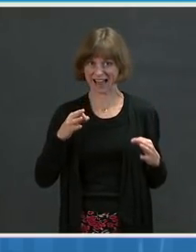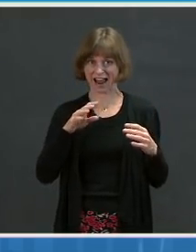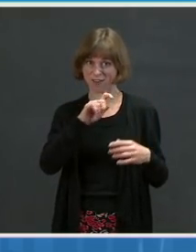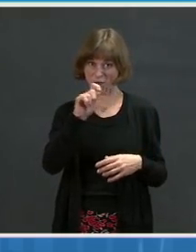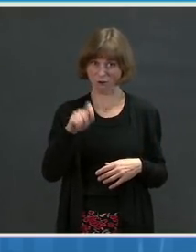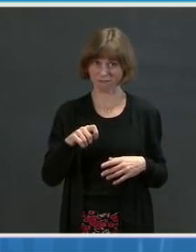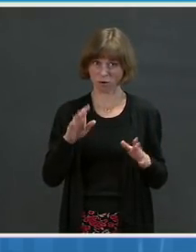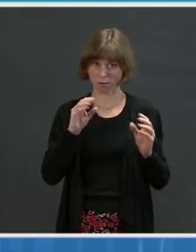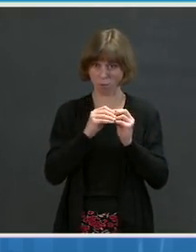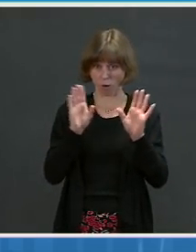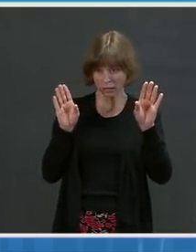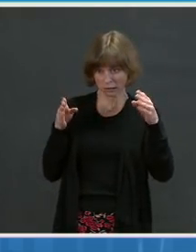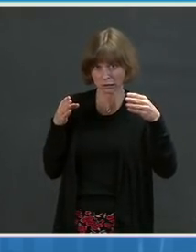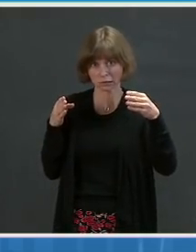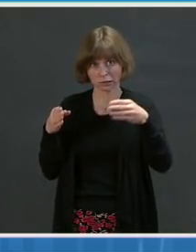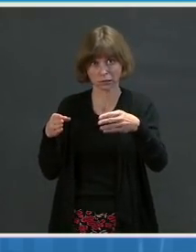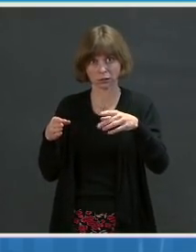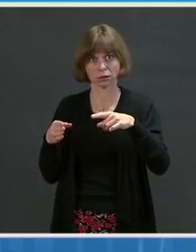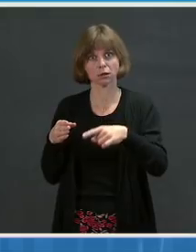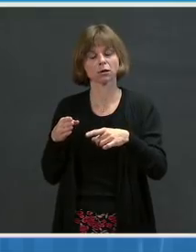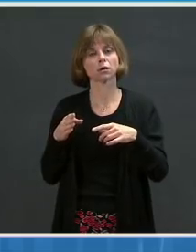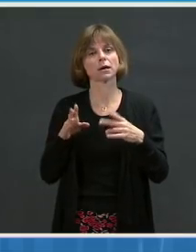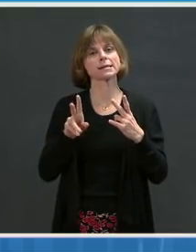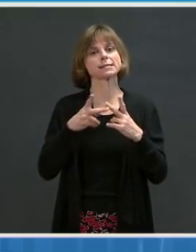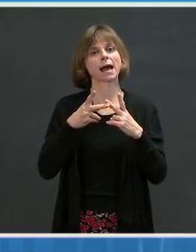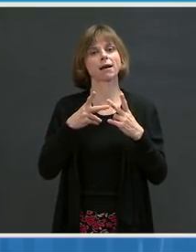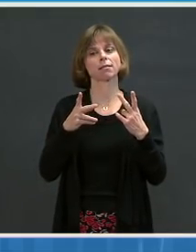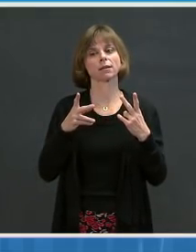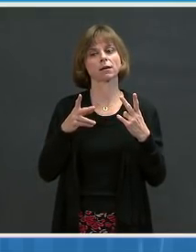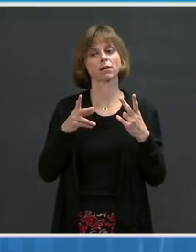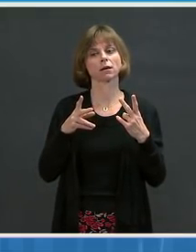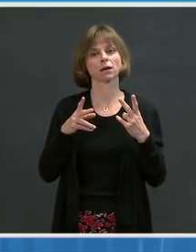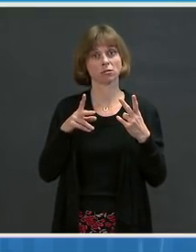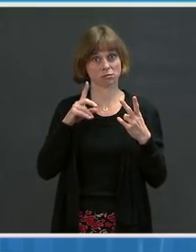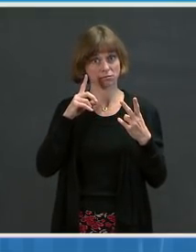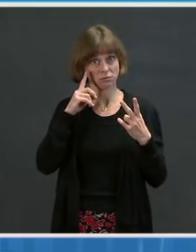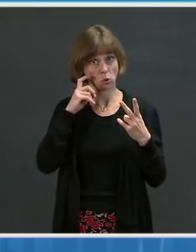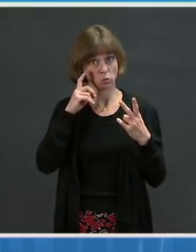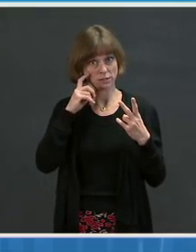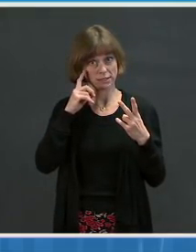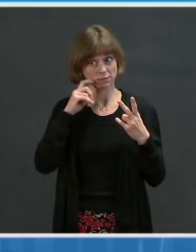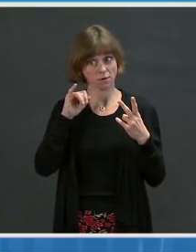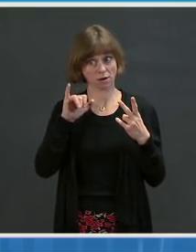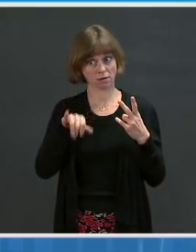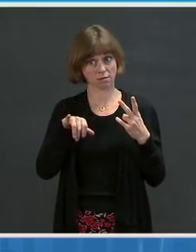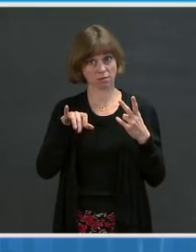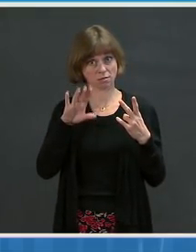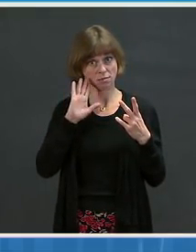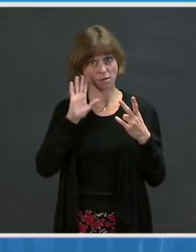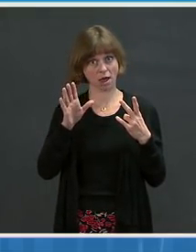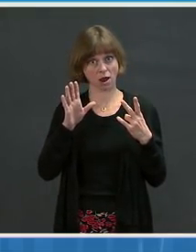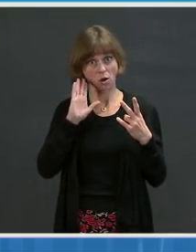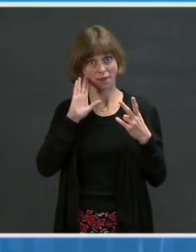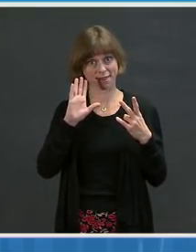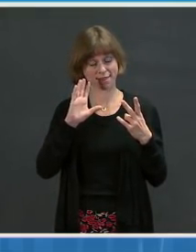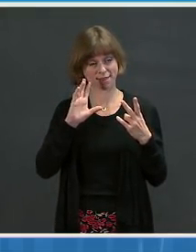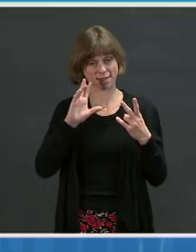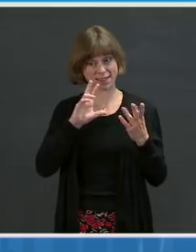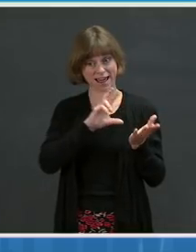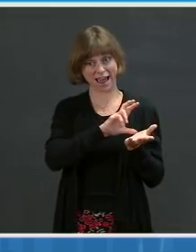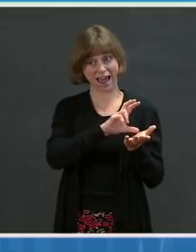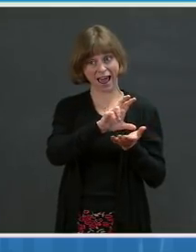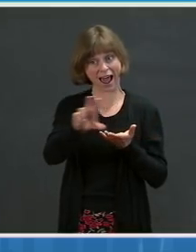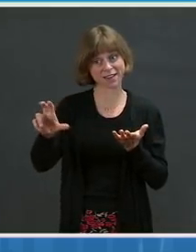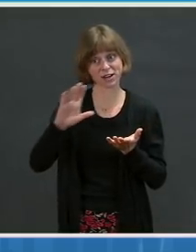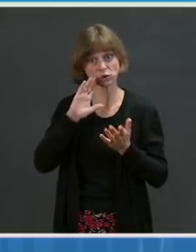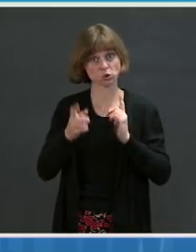specifically, do you think the allocations are going to change if you do get a third approval? In other words, will governors